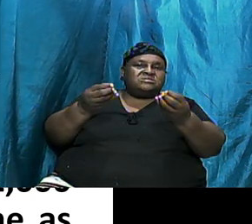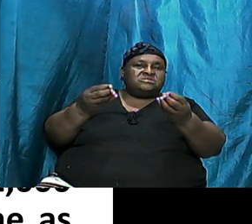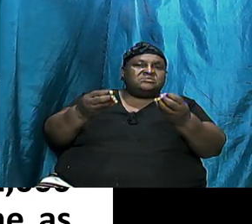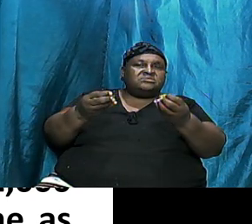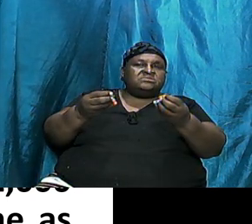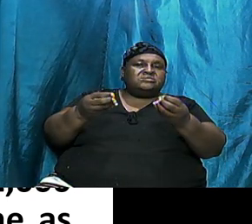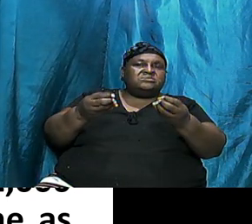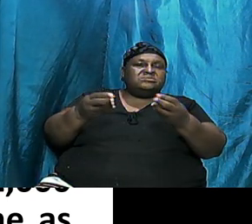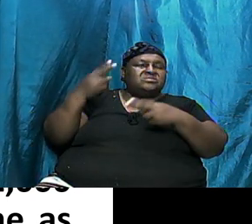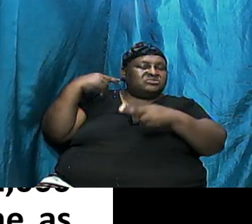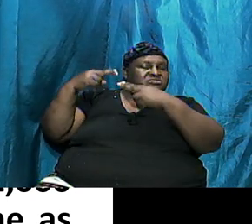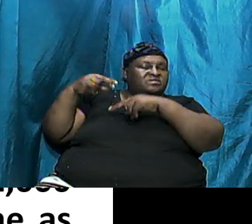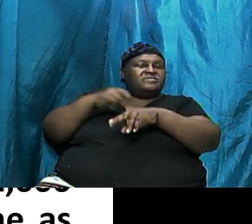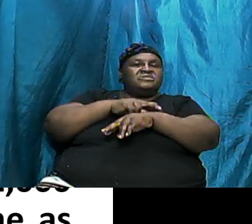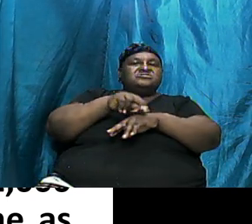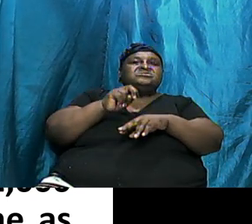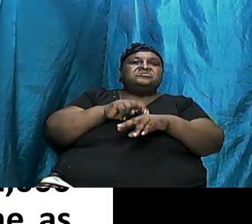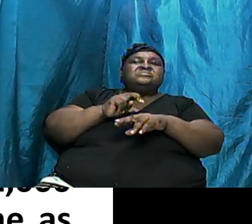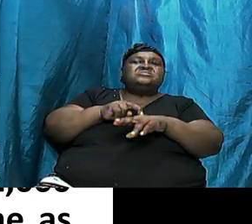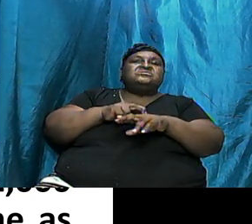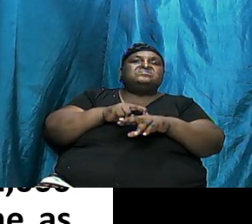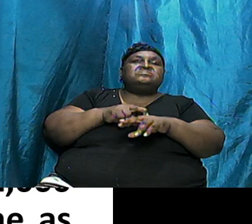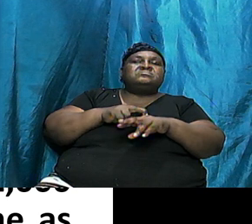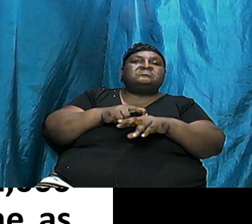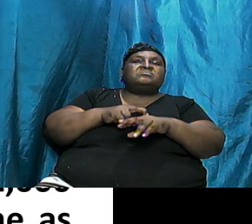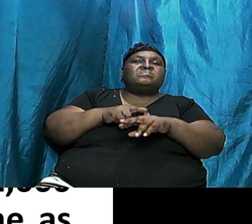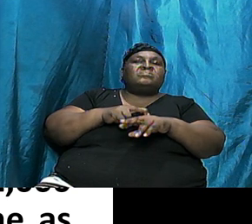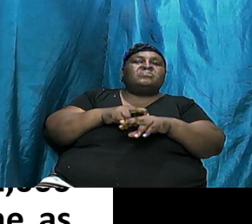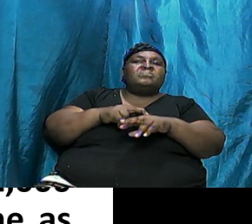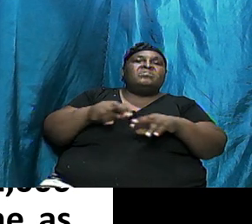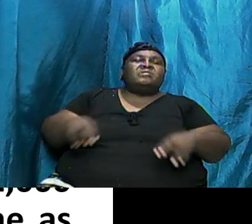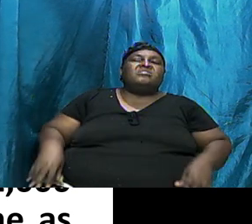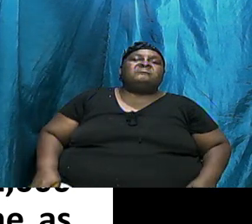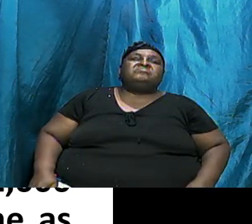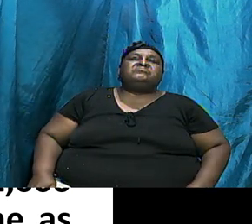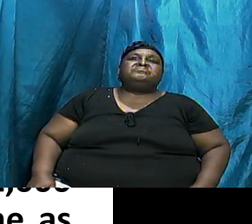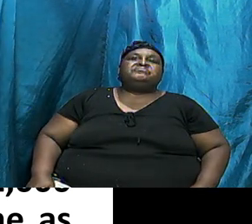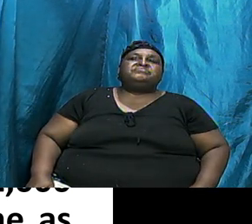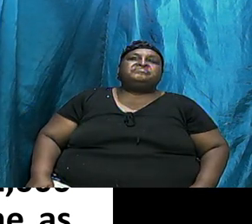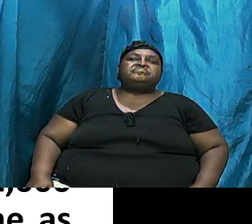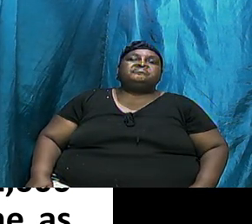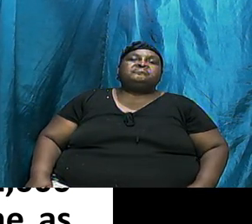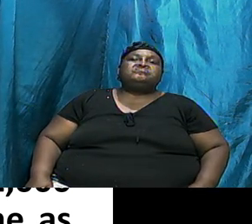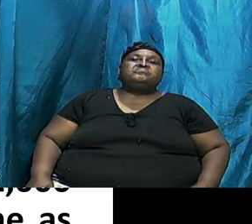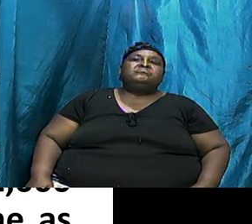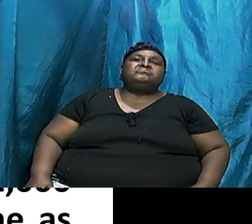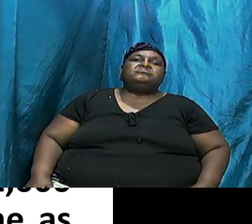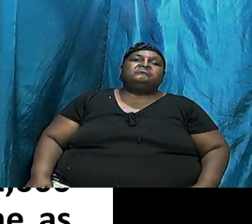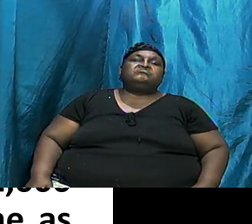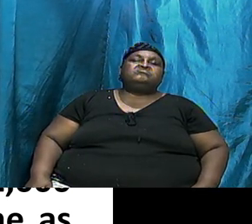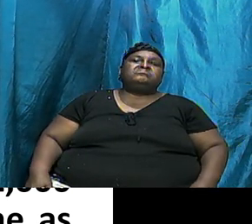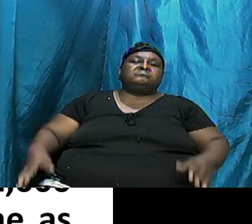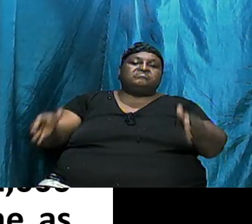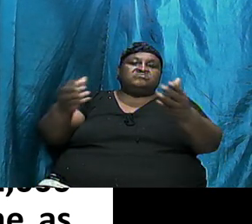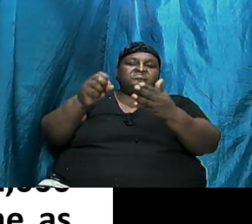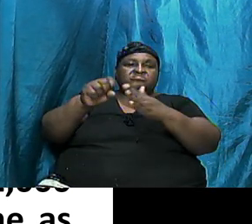Of Nation That Is Only A Kind Of In Passing Thing But The Bulk Of Scripture